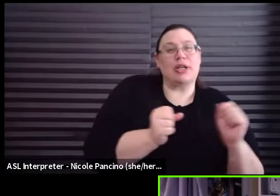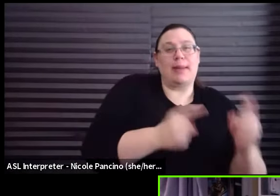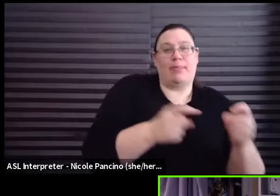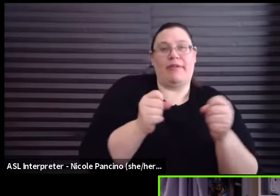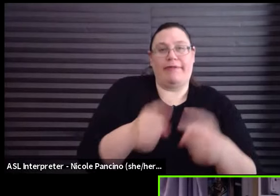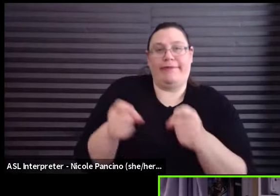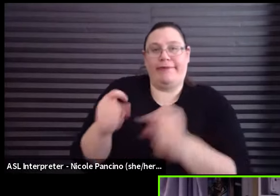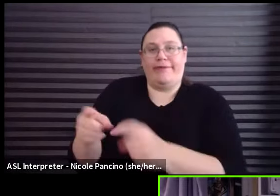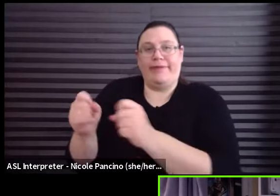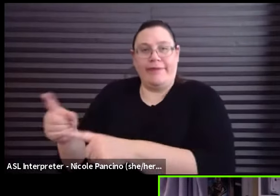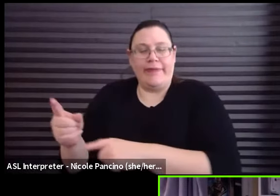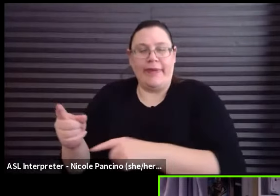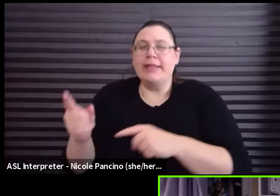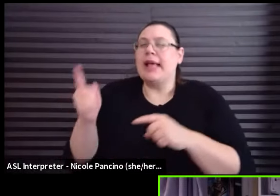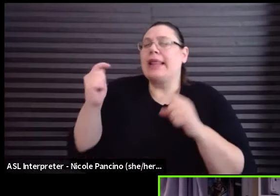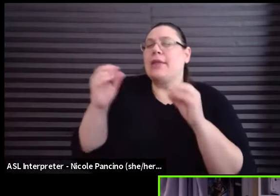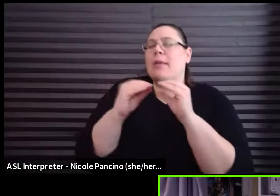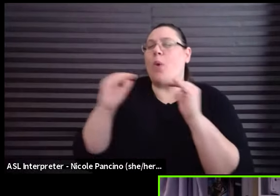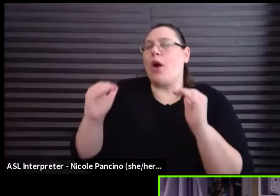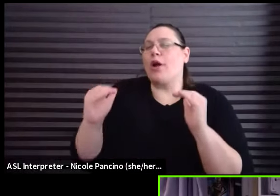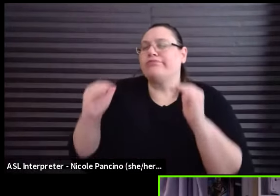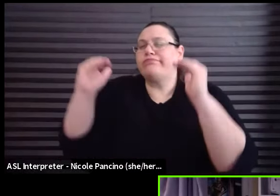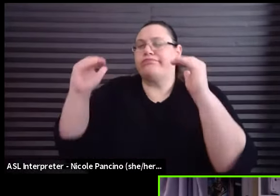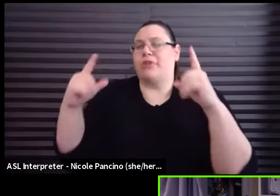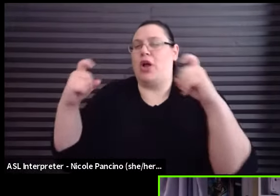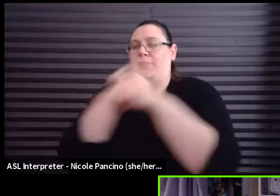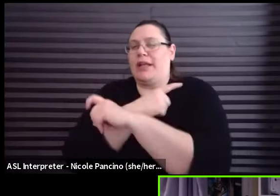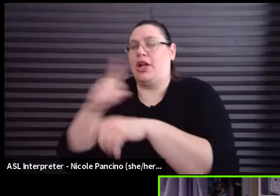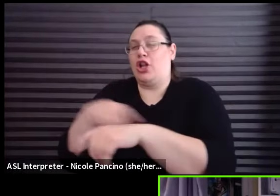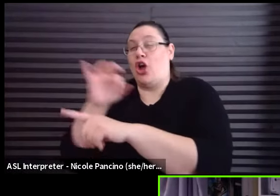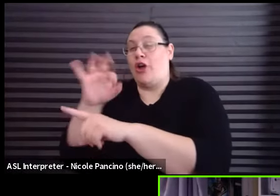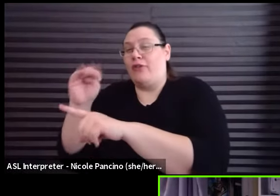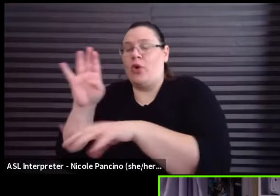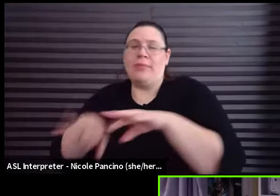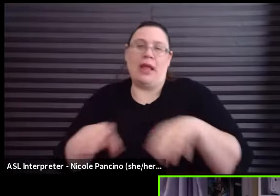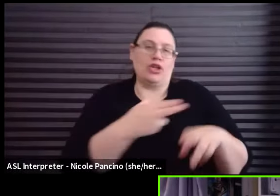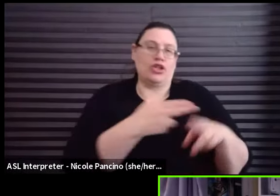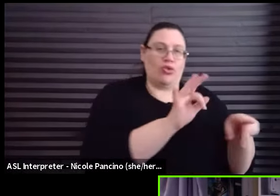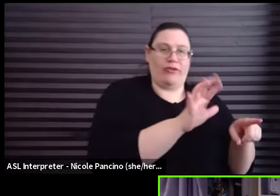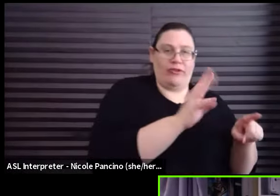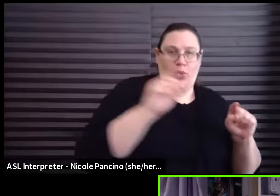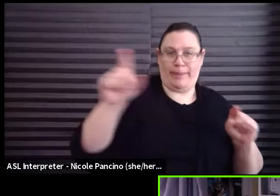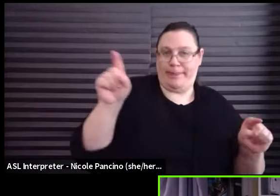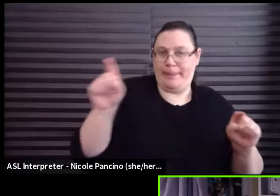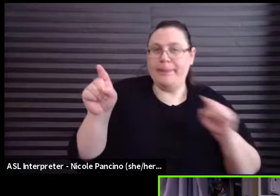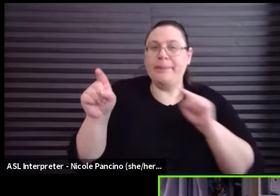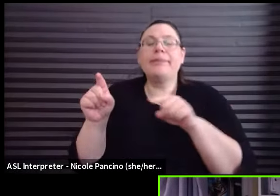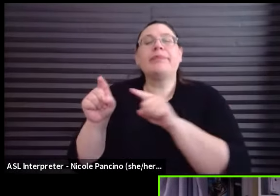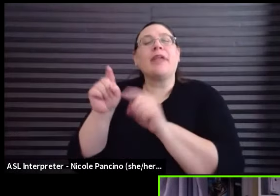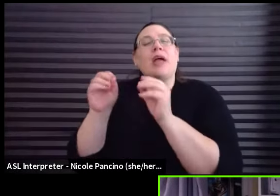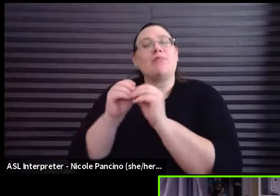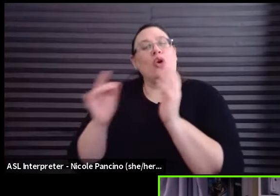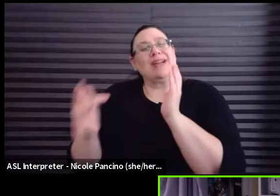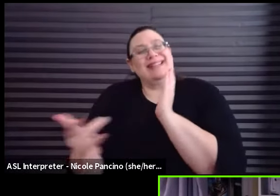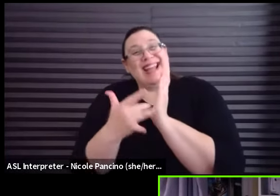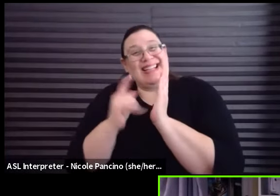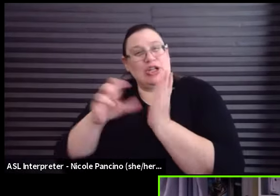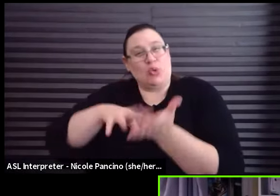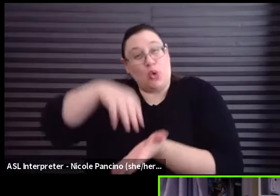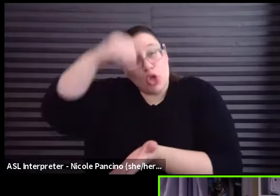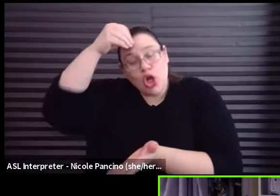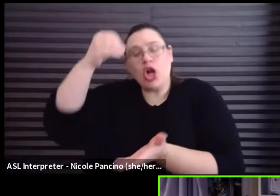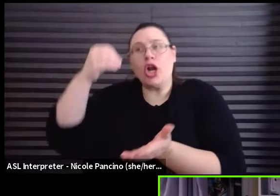the bar is a little bit higher with long form than it is with short form. There's a lot more technique to learn. It takes a lot longer